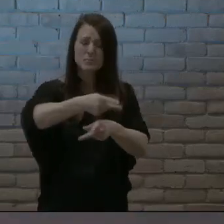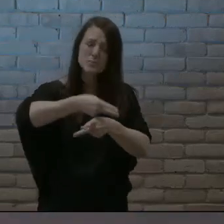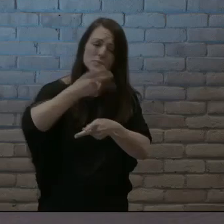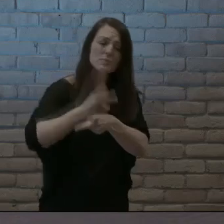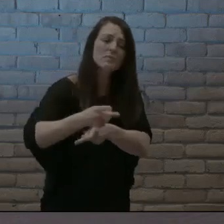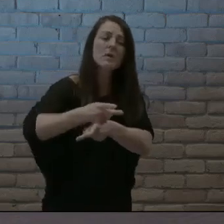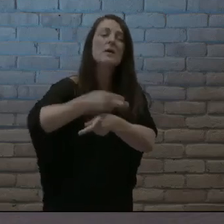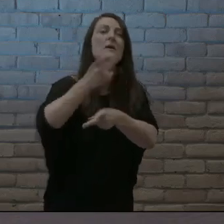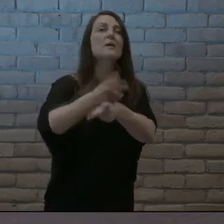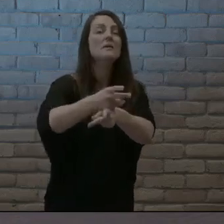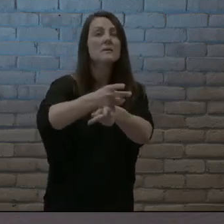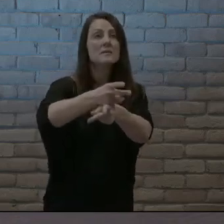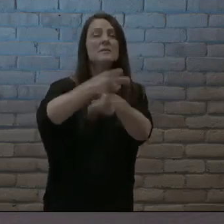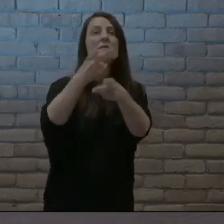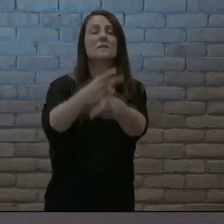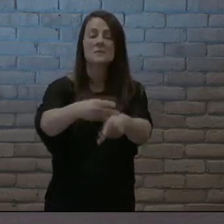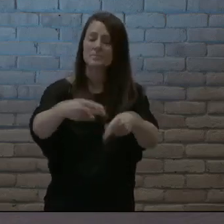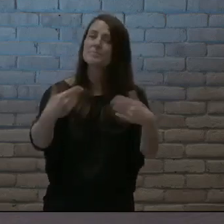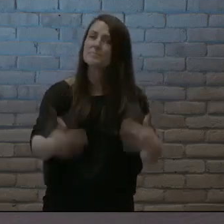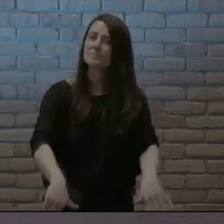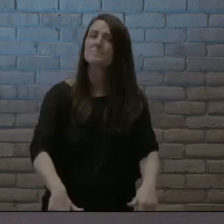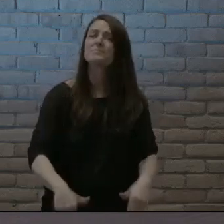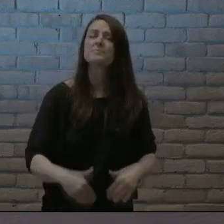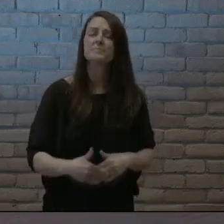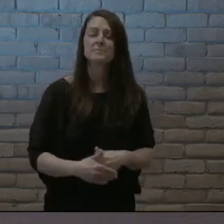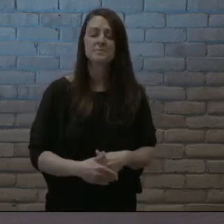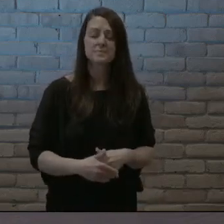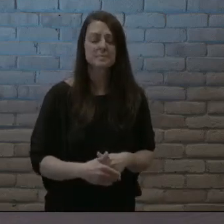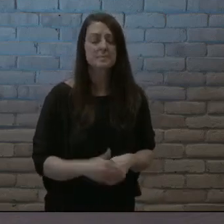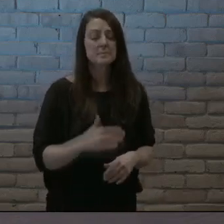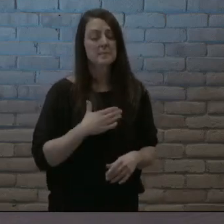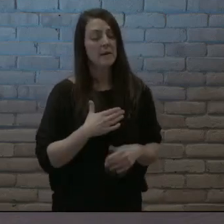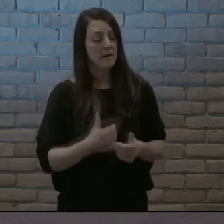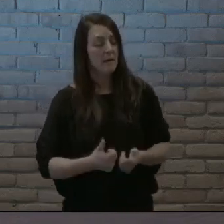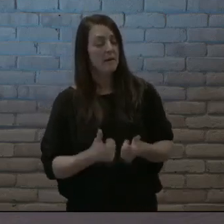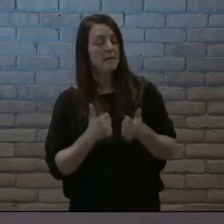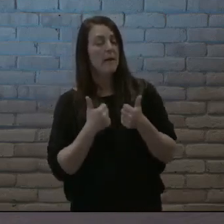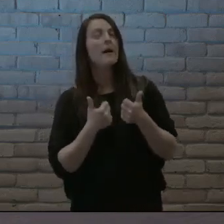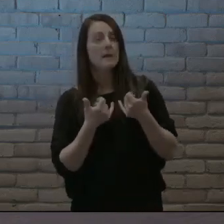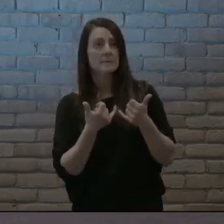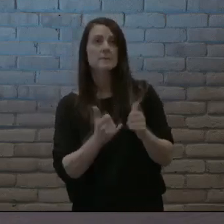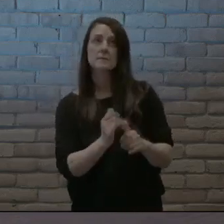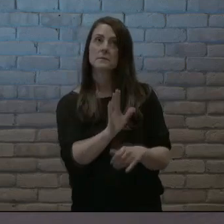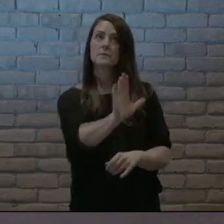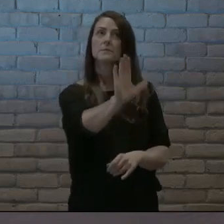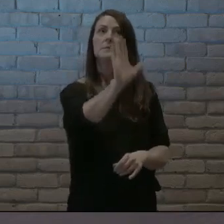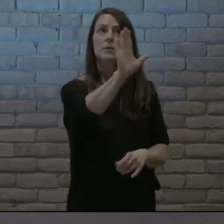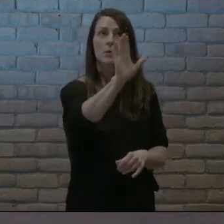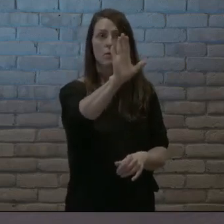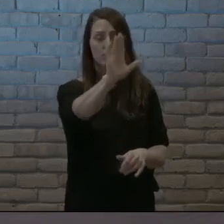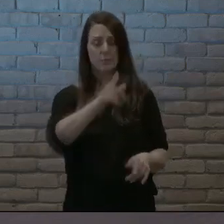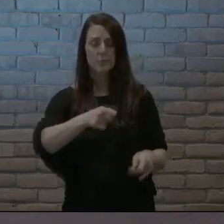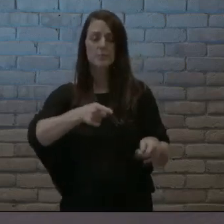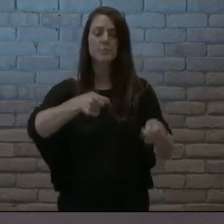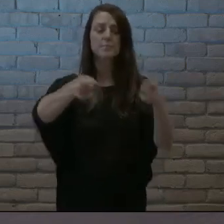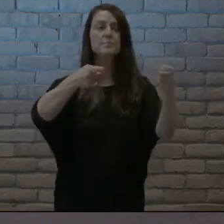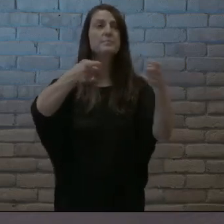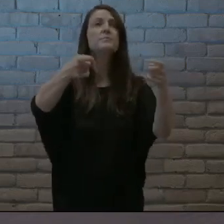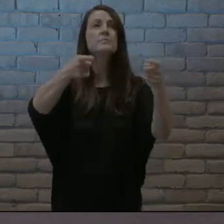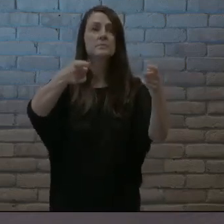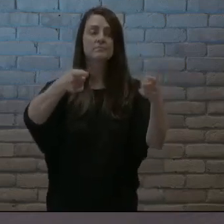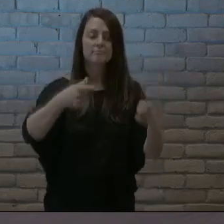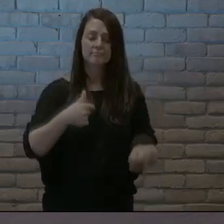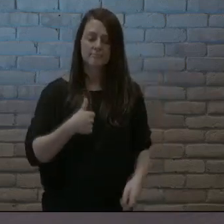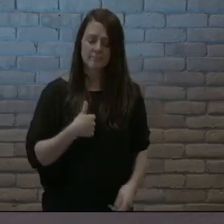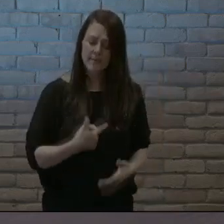faithfulness I'm still in your head This